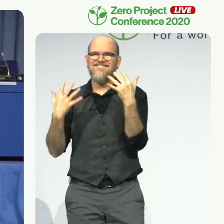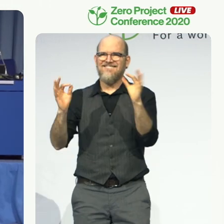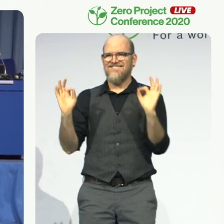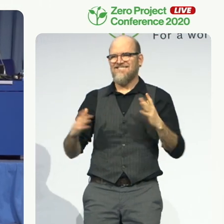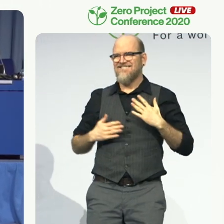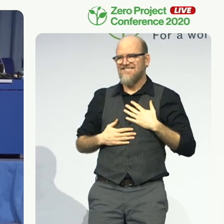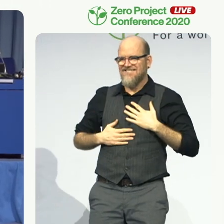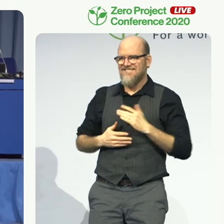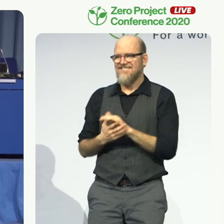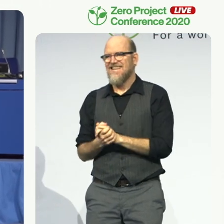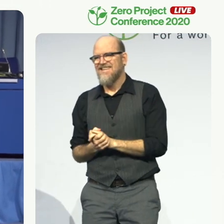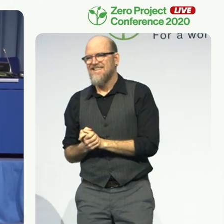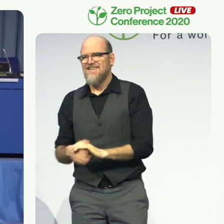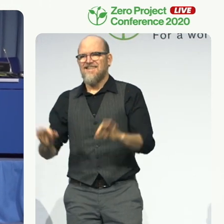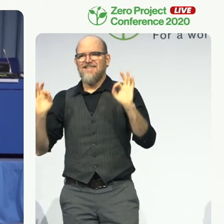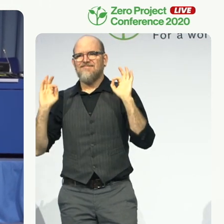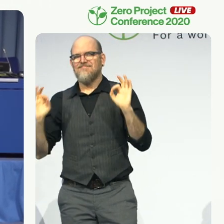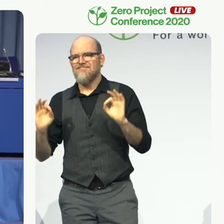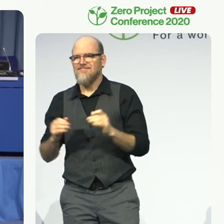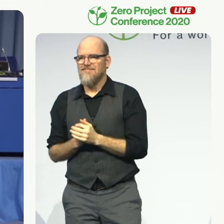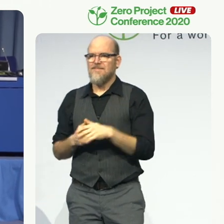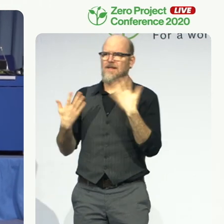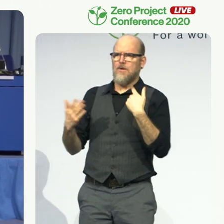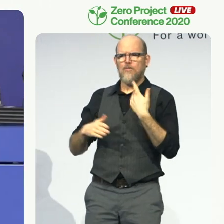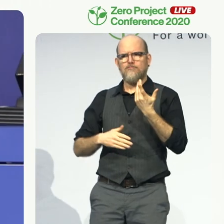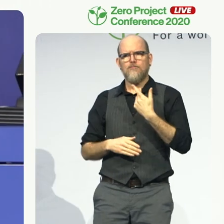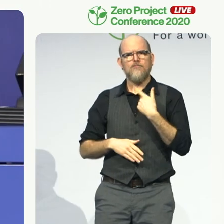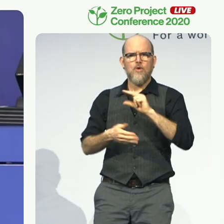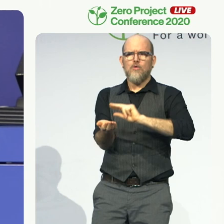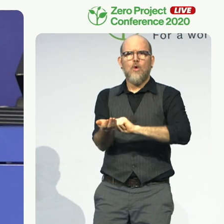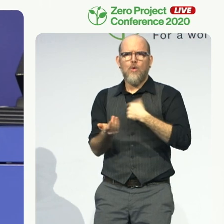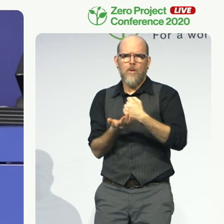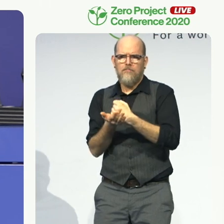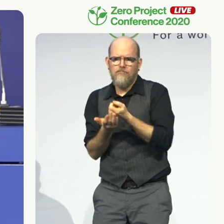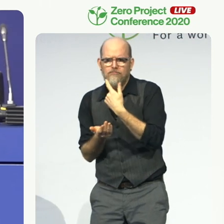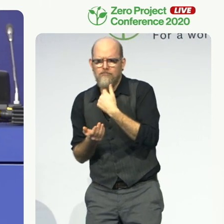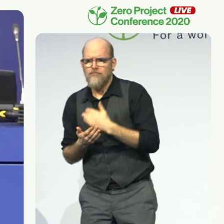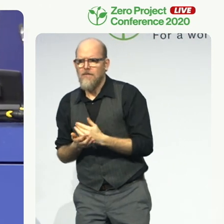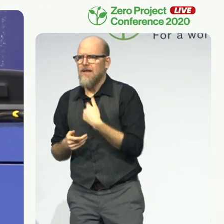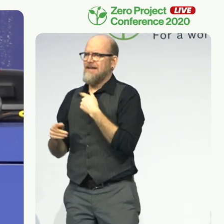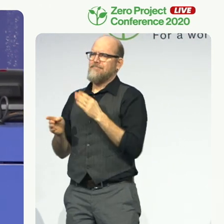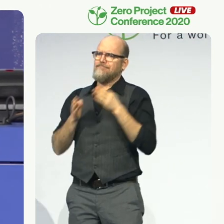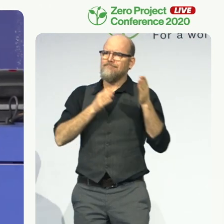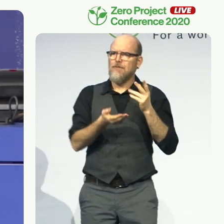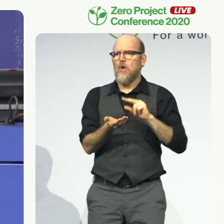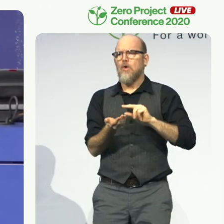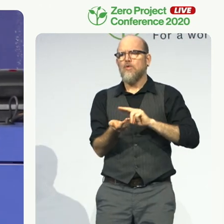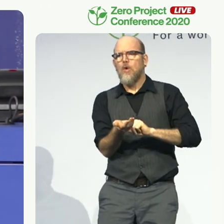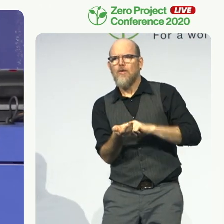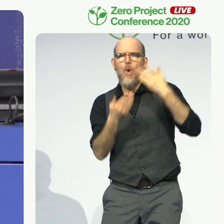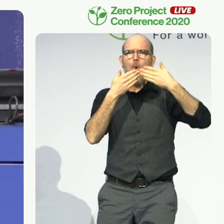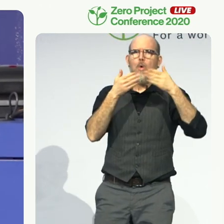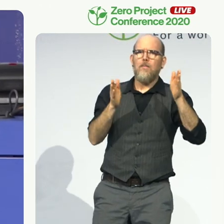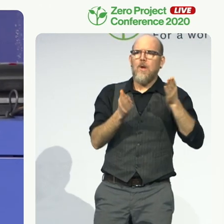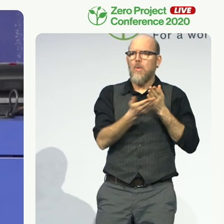I'm a medical doctor and I have a PhD in public policy, but I'll tell you like many people here,